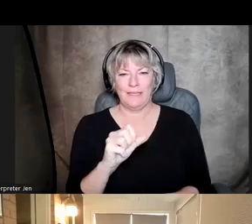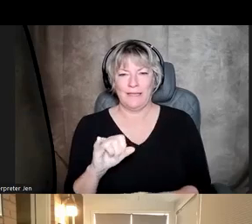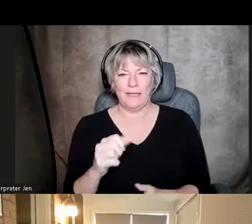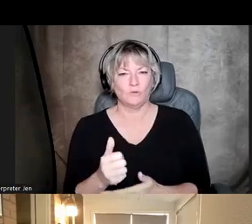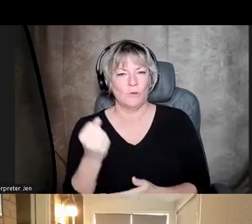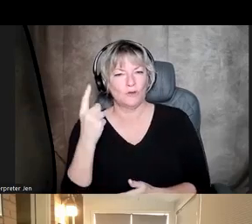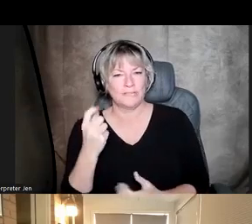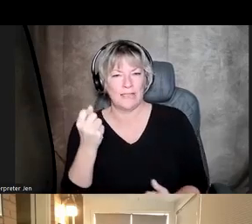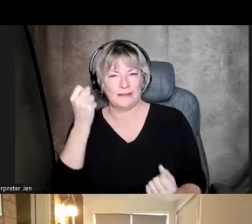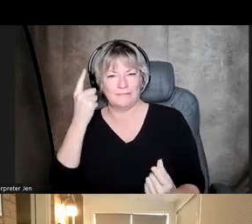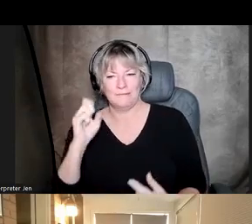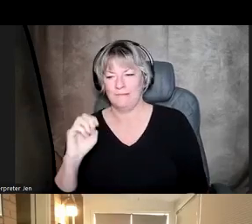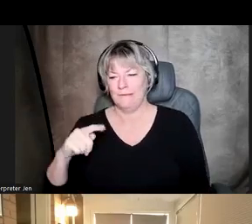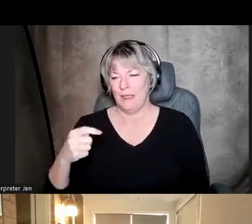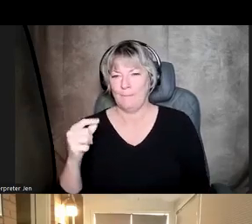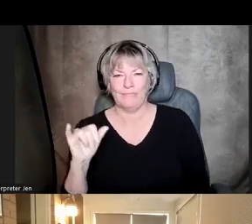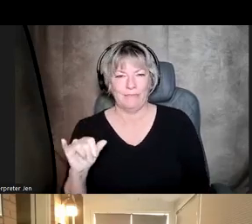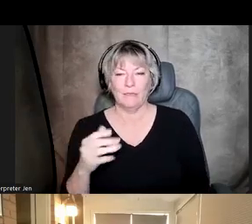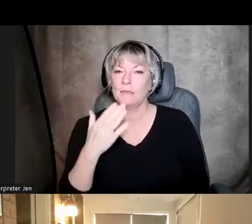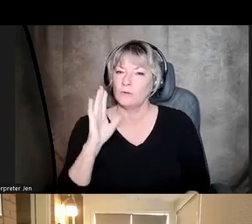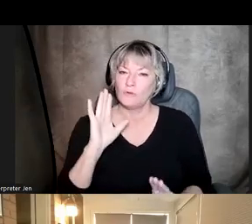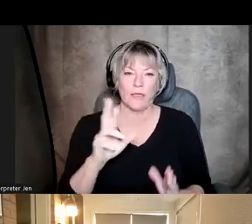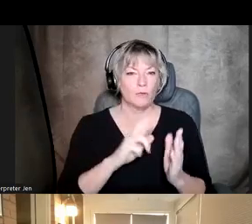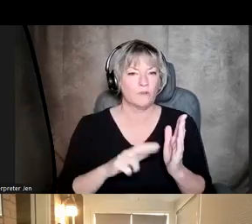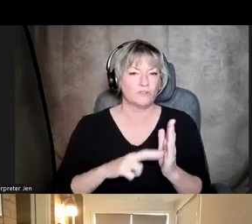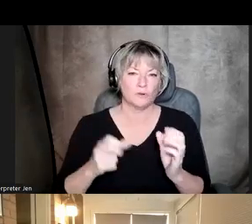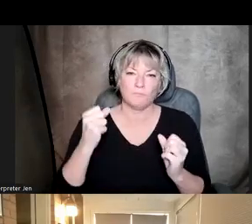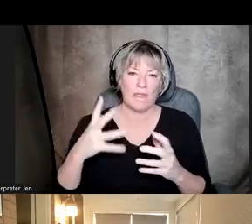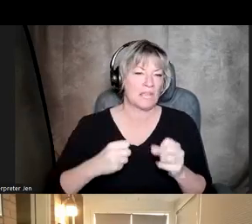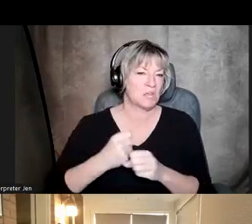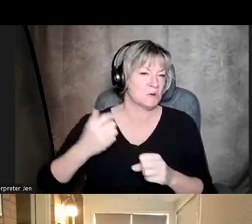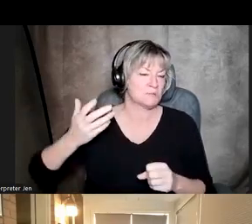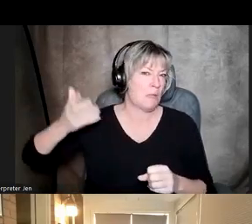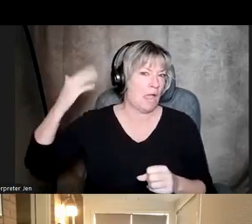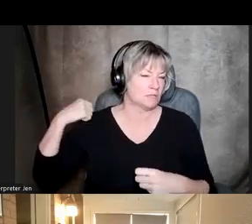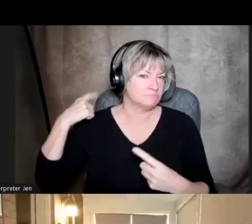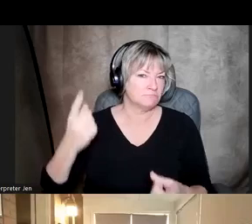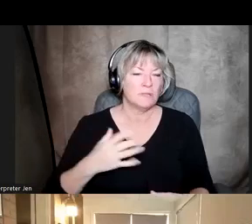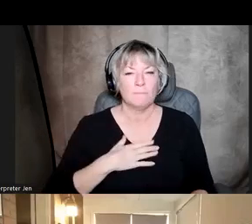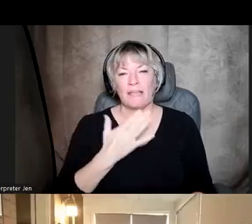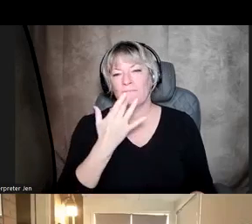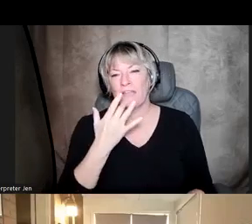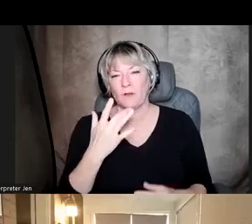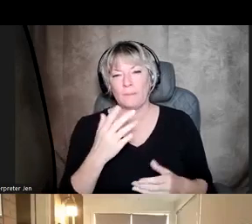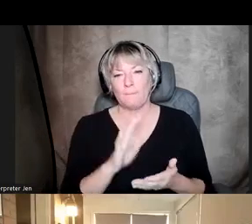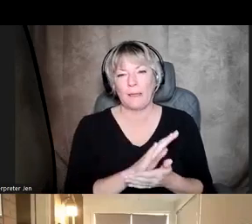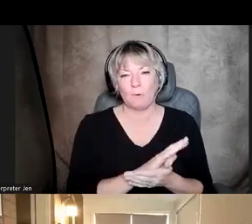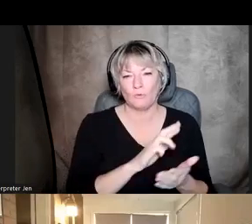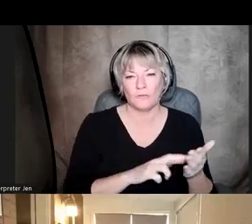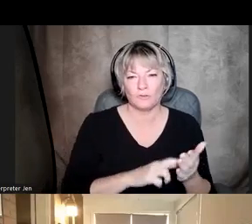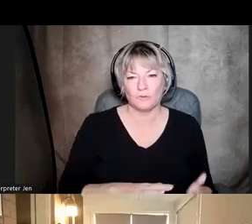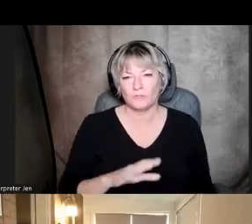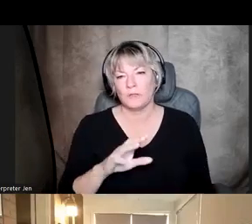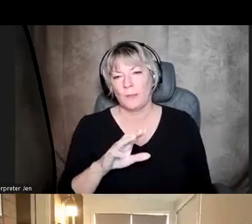empathy? And so there's a lot of great research that goes back decades on this. One of my favorite papers from a good colleague, Terry Moyers, and of course, Bill